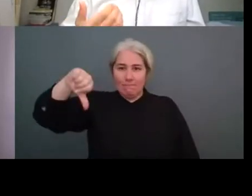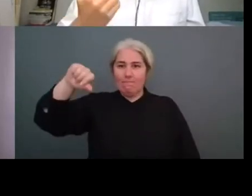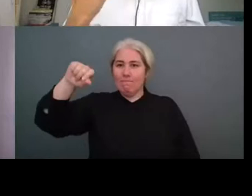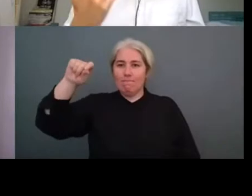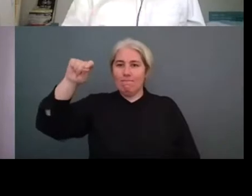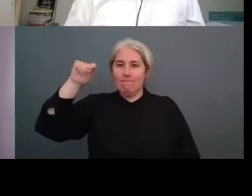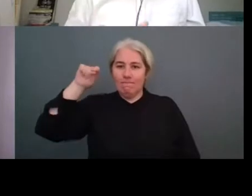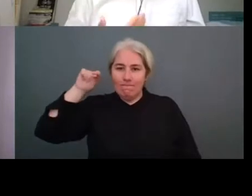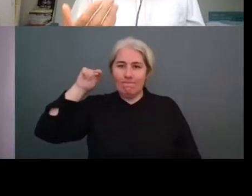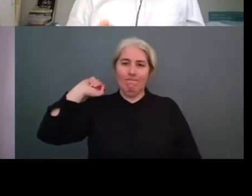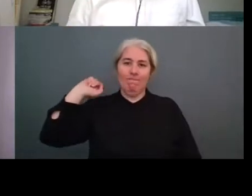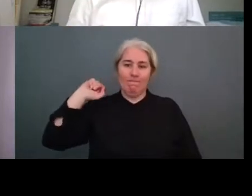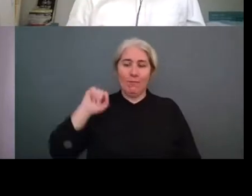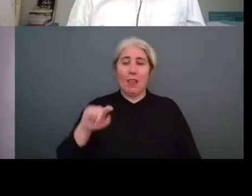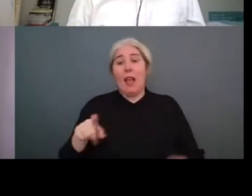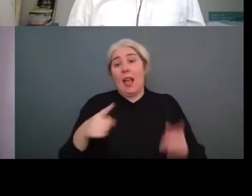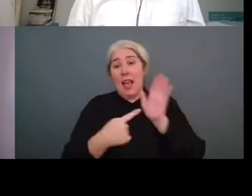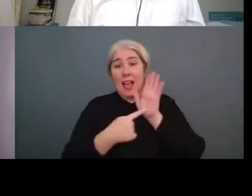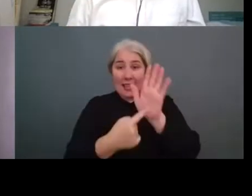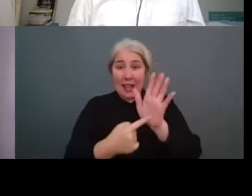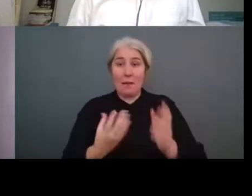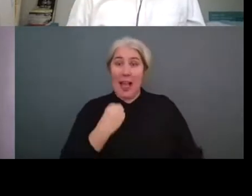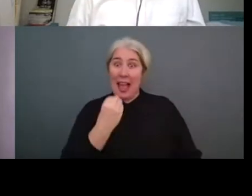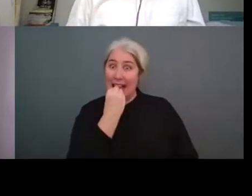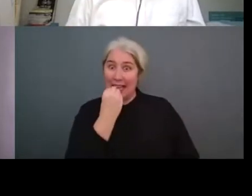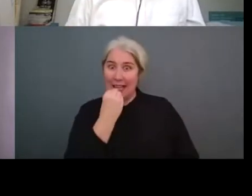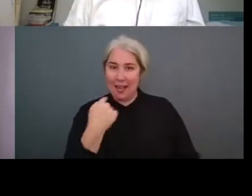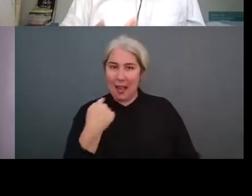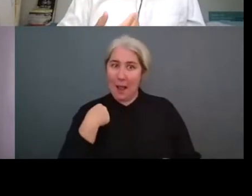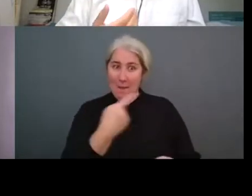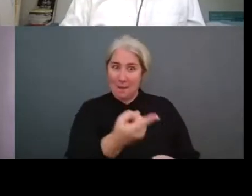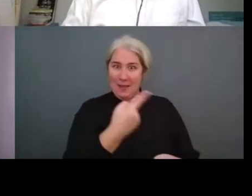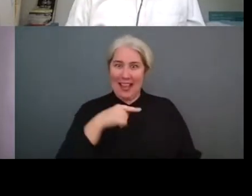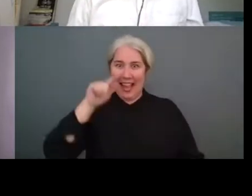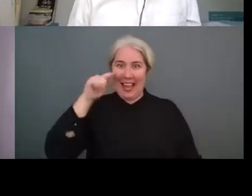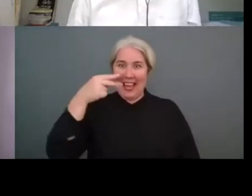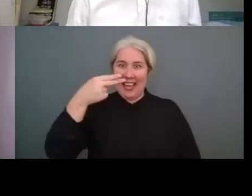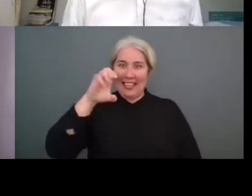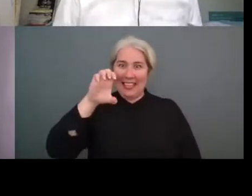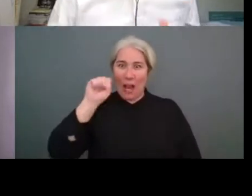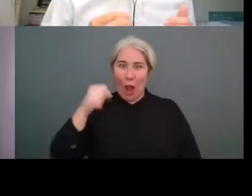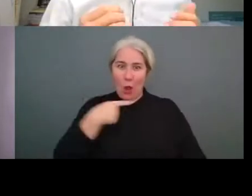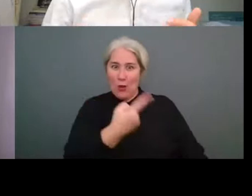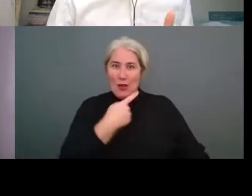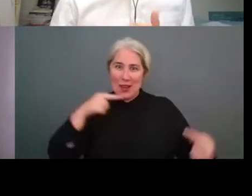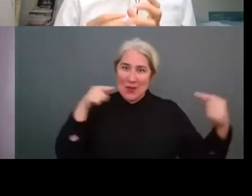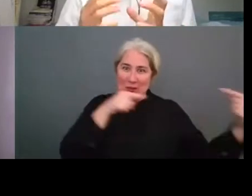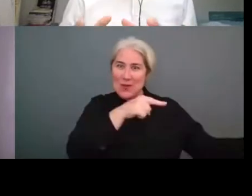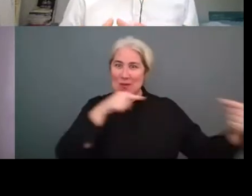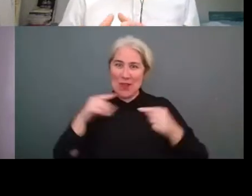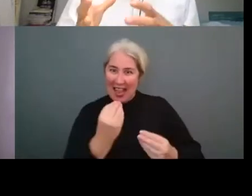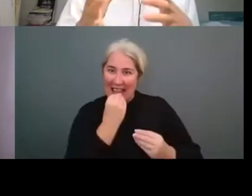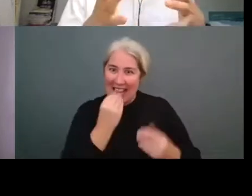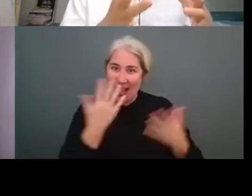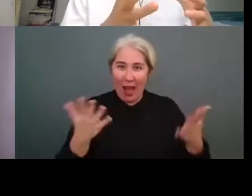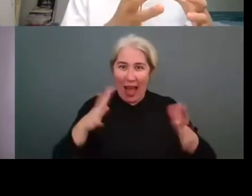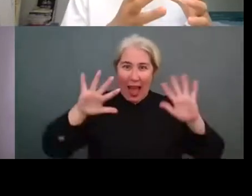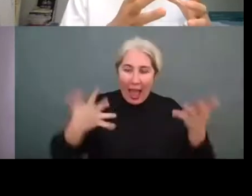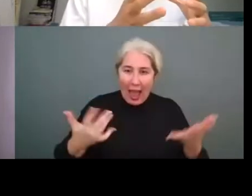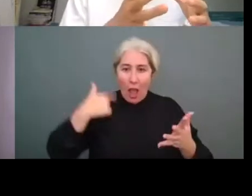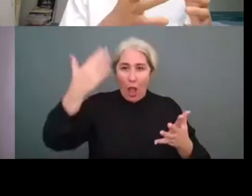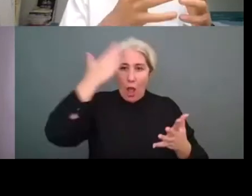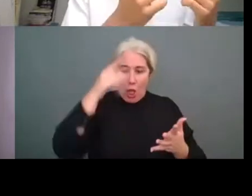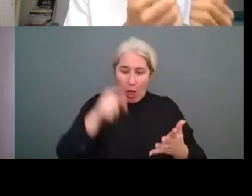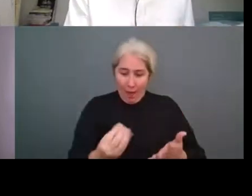i know that's a big debate we have with still um but i understand that but it's also you know knowing the impact that what